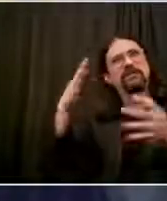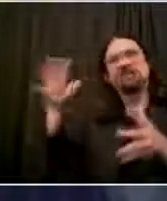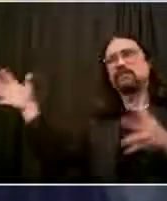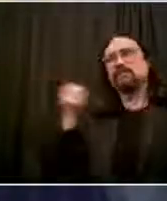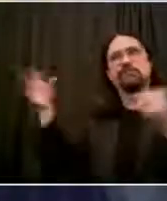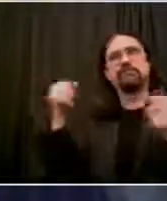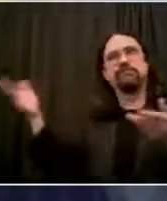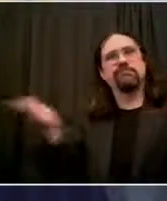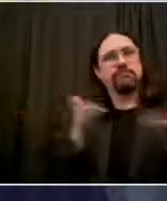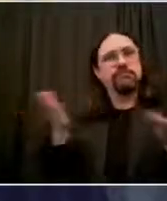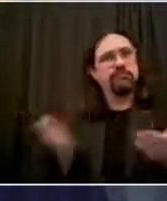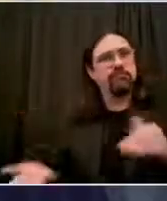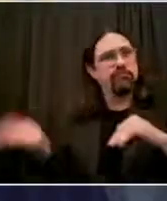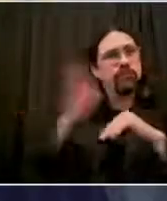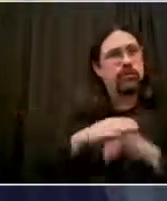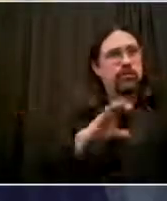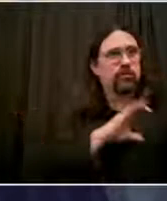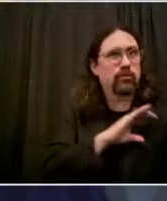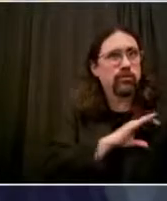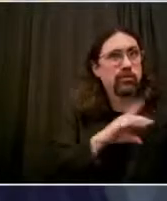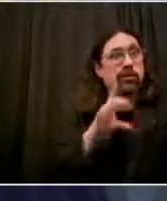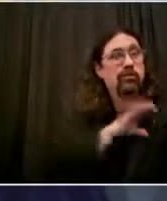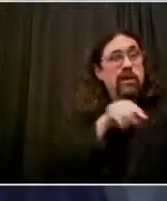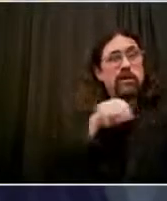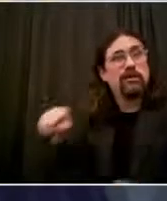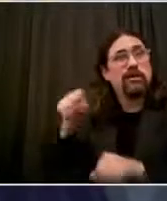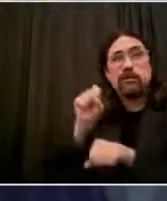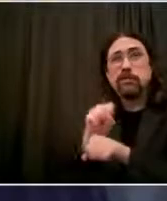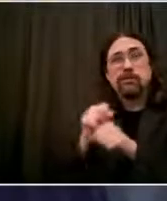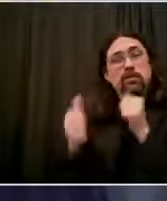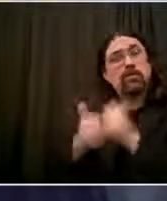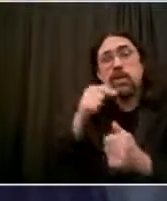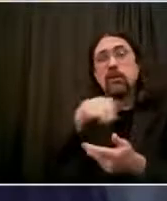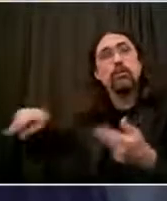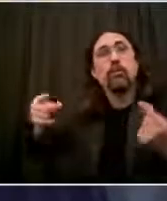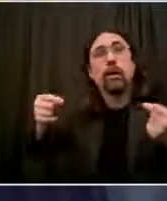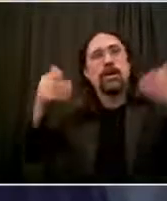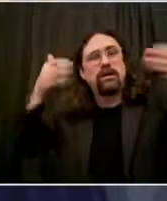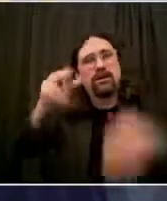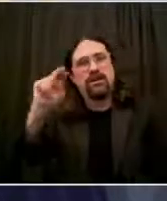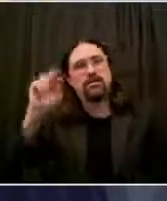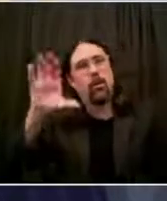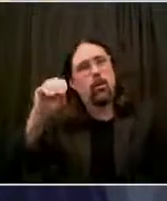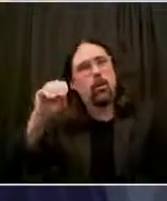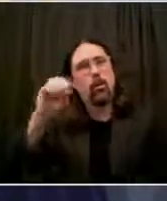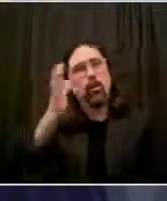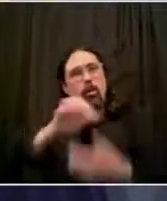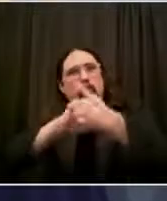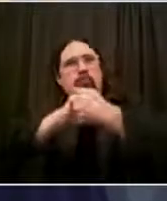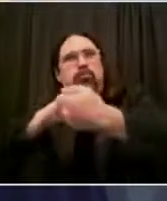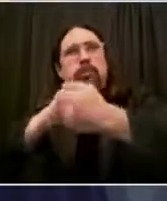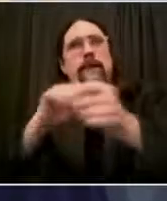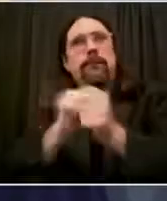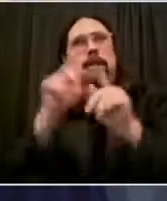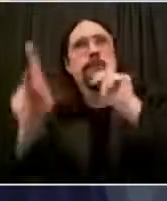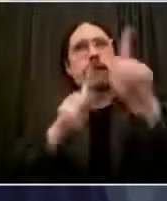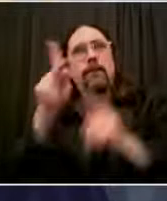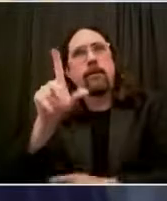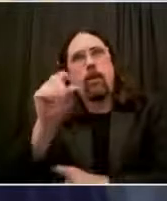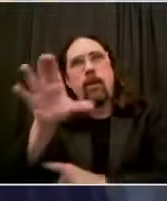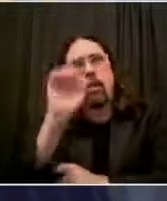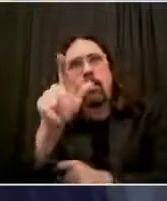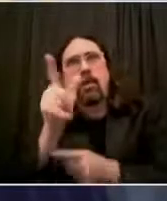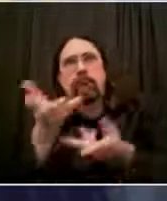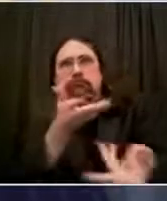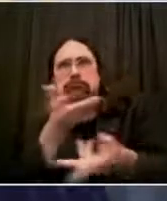relationships. So we'll figure out how to do that under obviously very adverse budget circumstances in general, but that's the